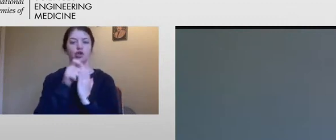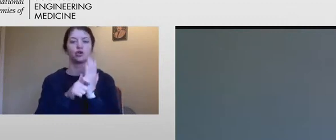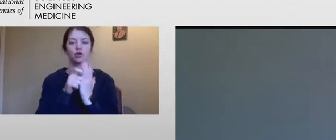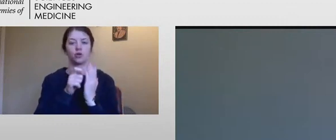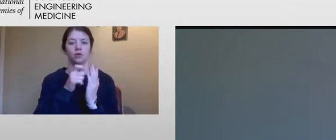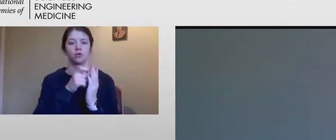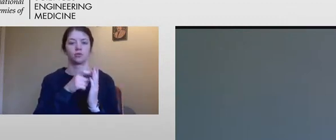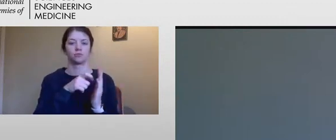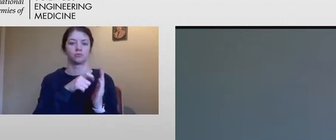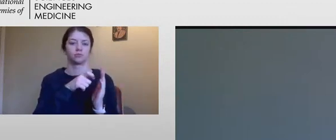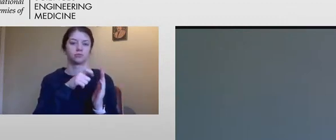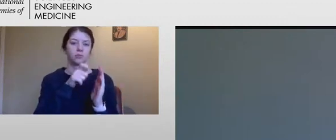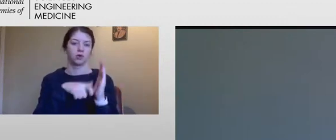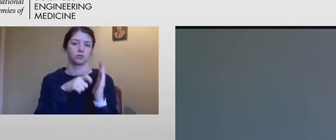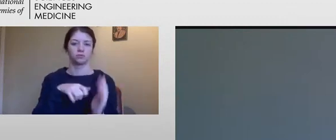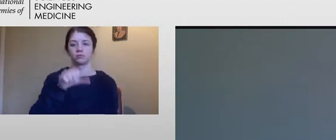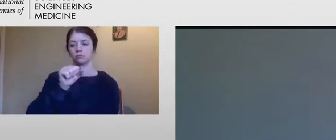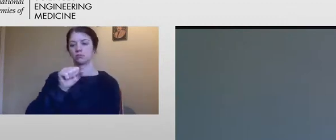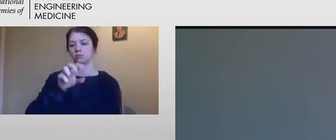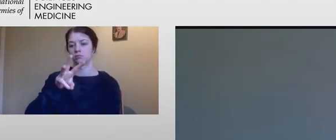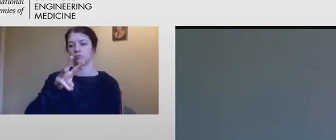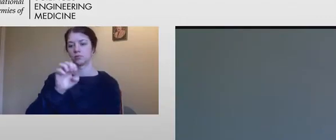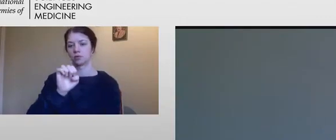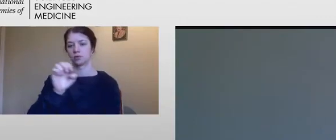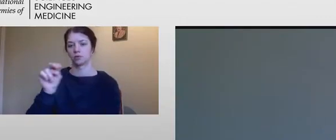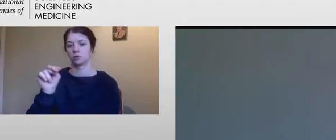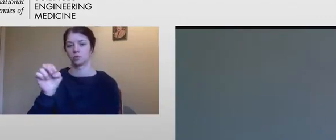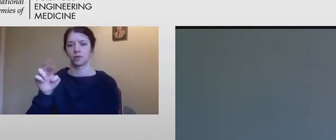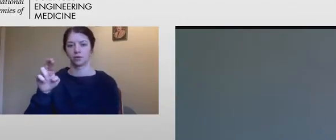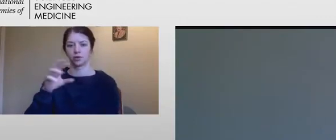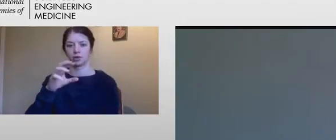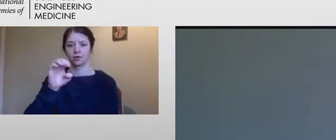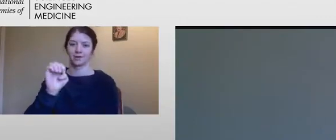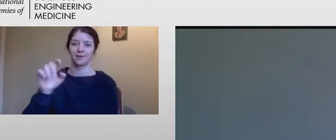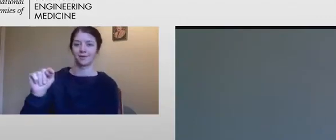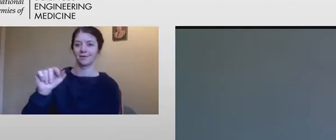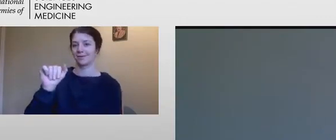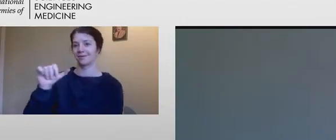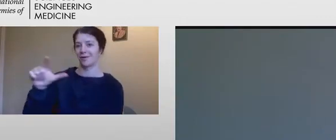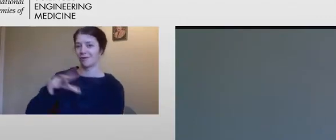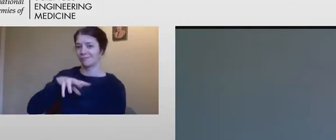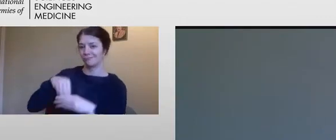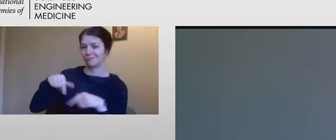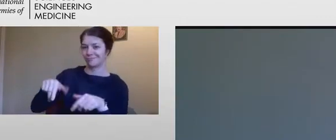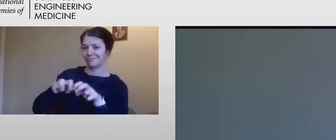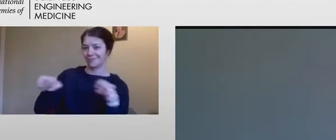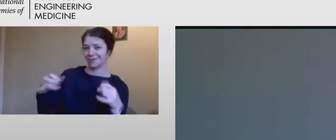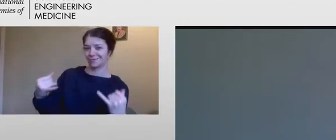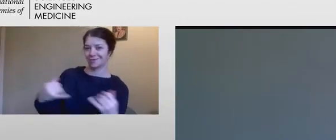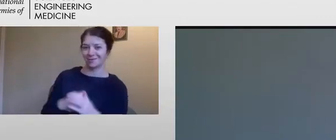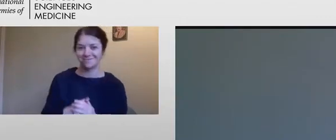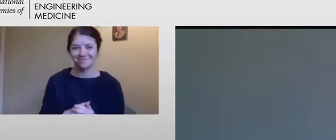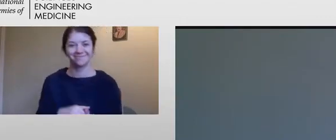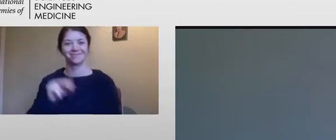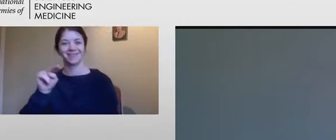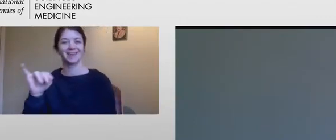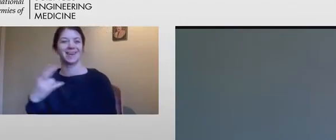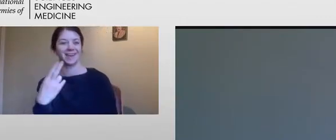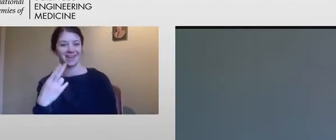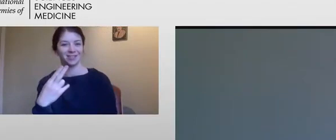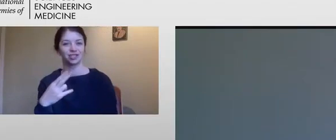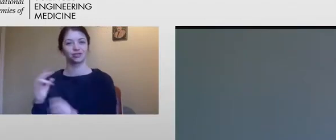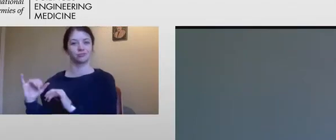Swiener et al. Who's with us today on the panel that NIH grant applicants and awardees reporting a disability